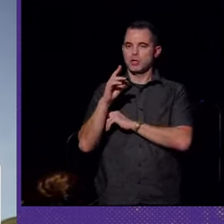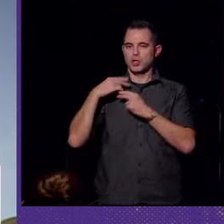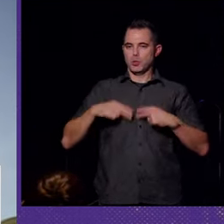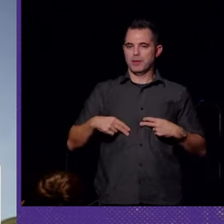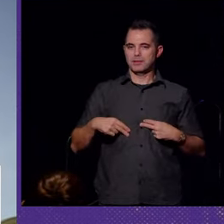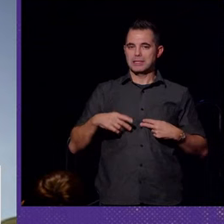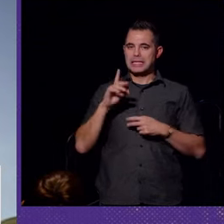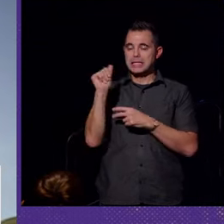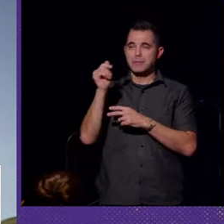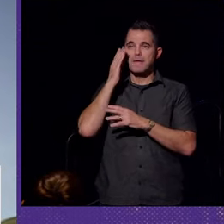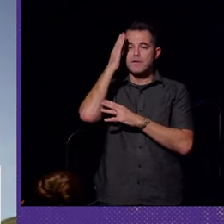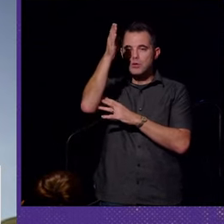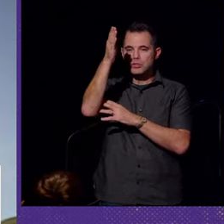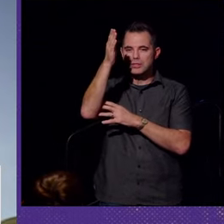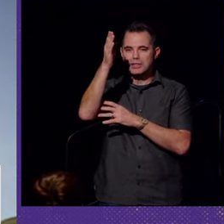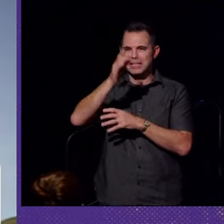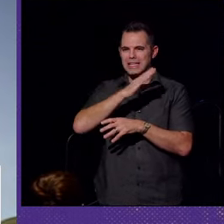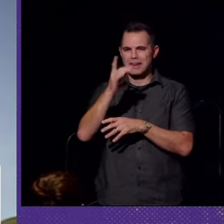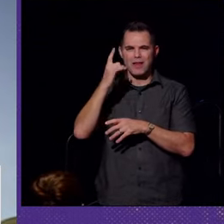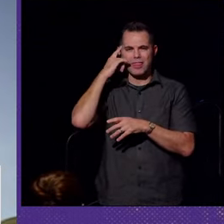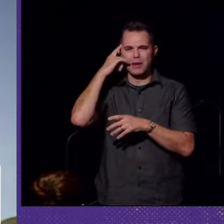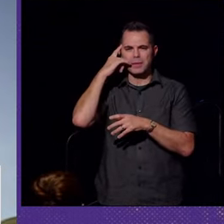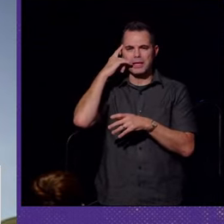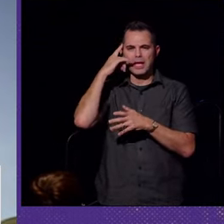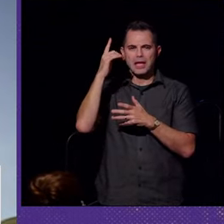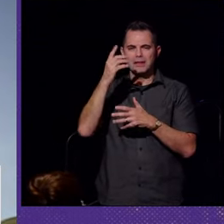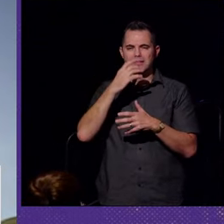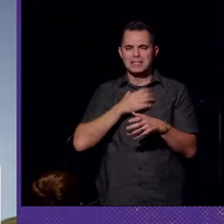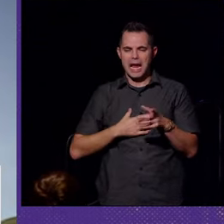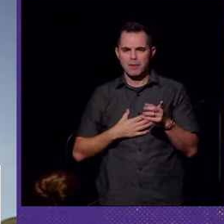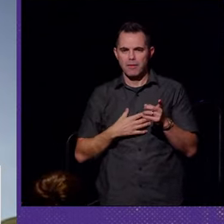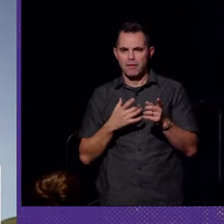Disability futures are never thought to be desirable.